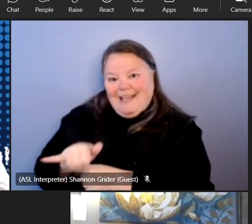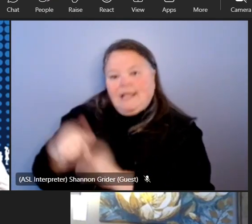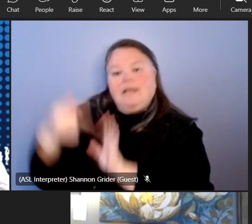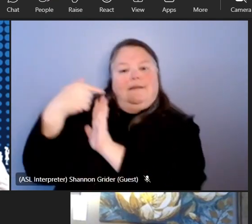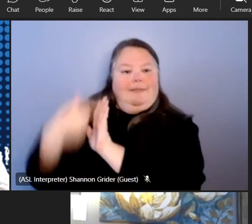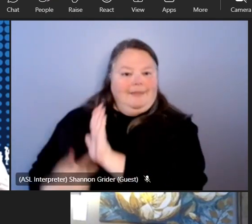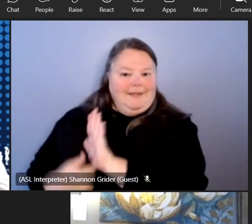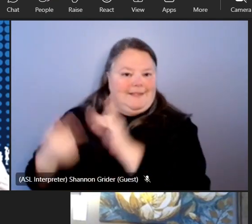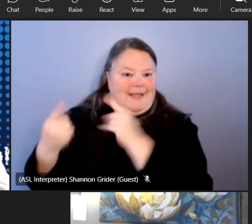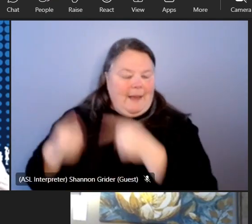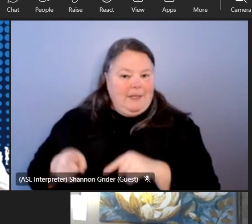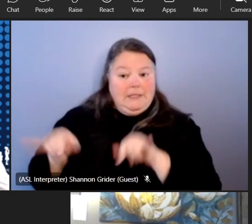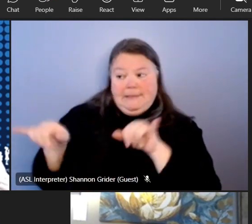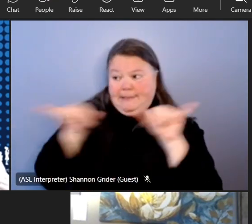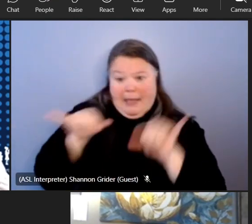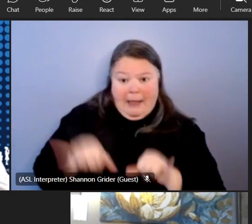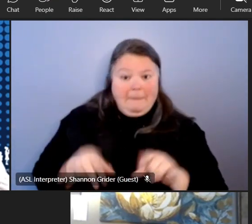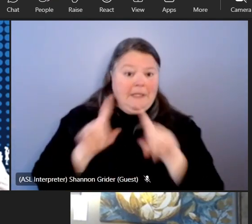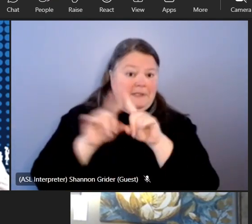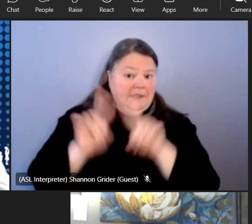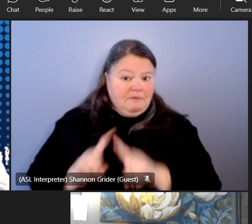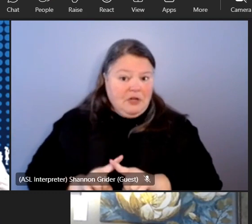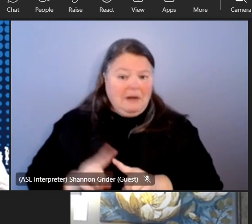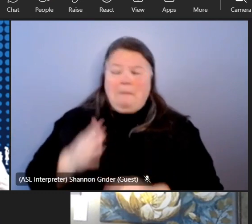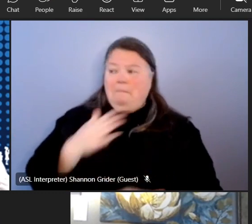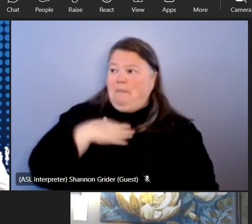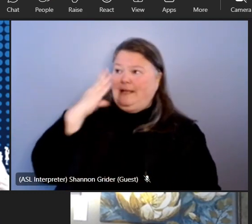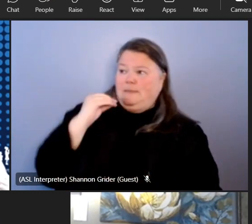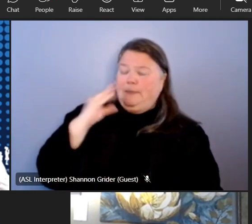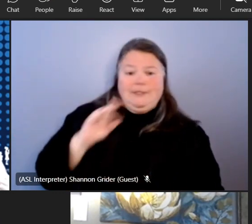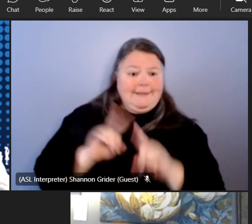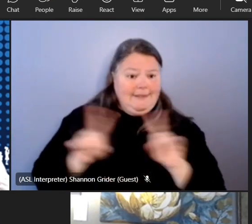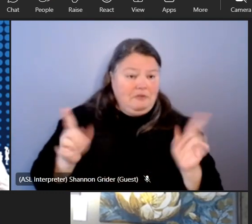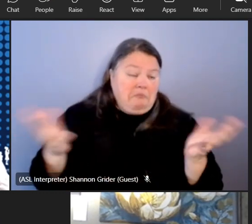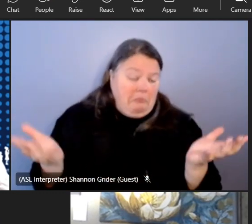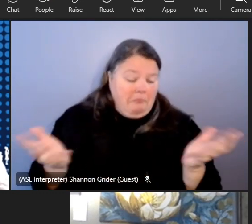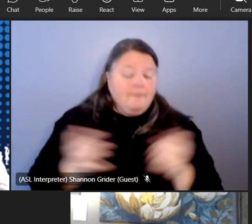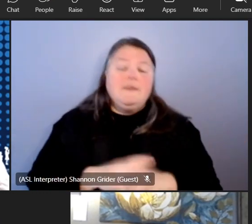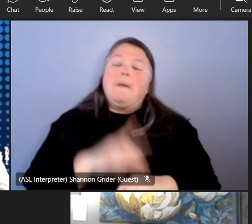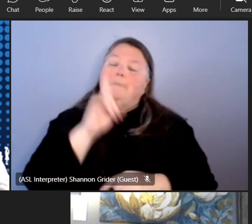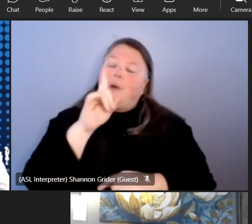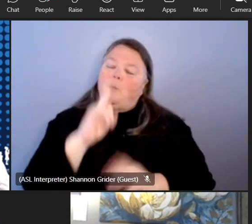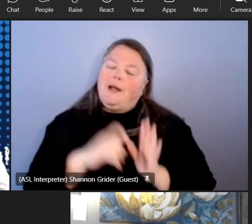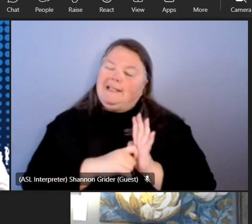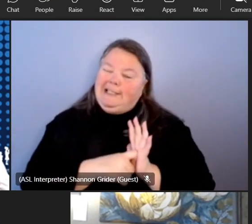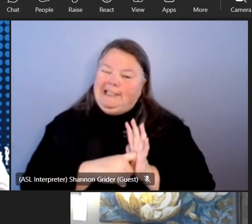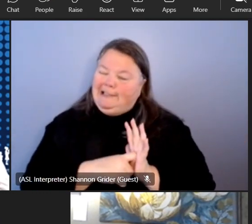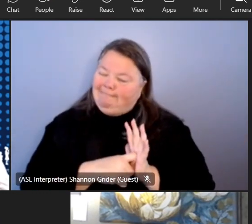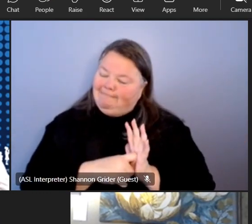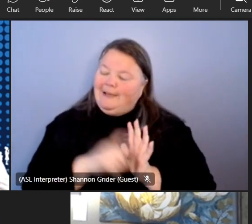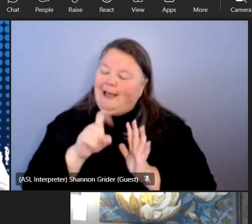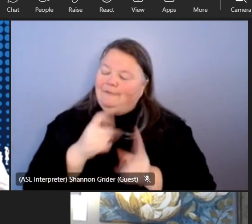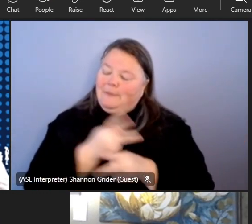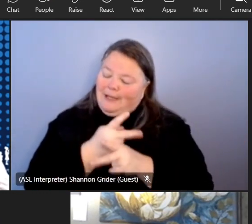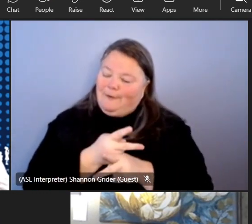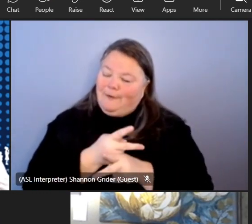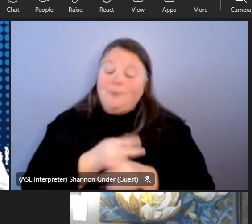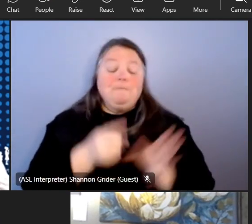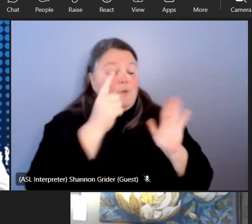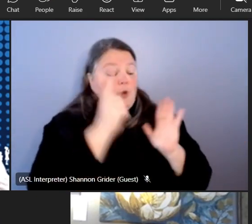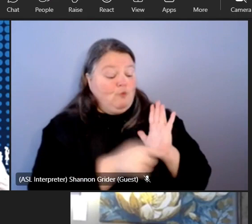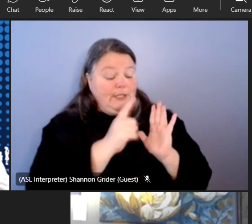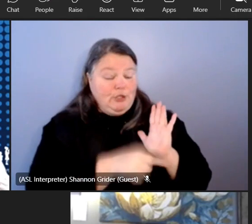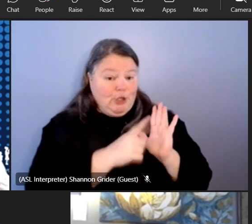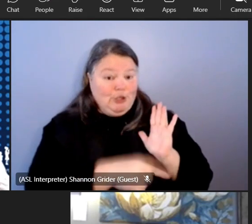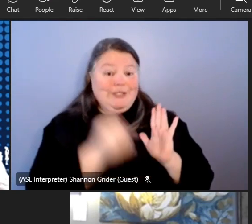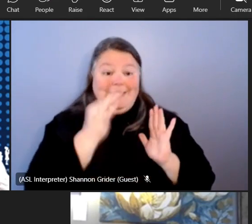educational experience the one caveat on that though that's always important is that research when designed